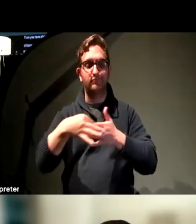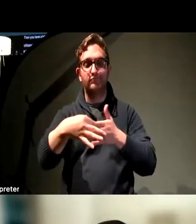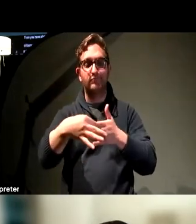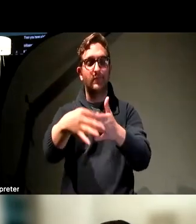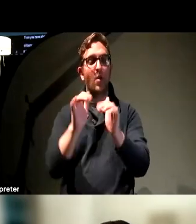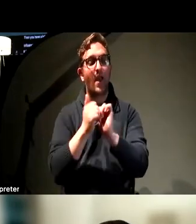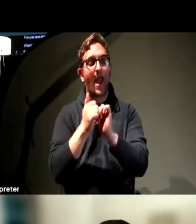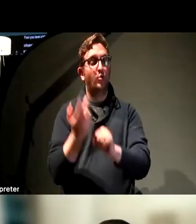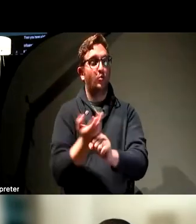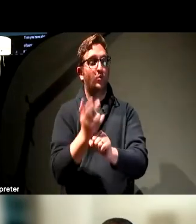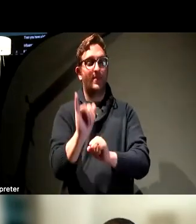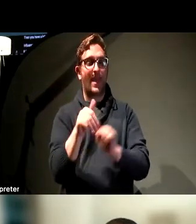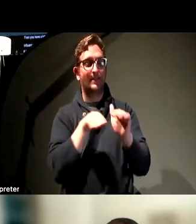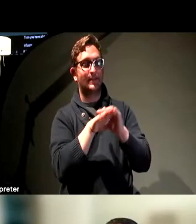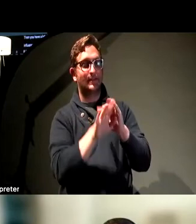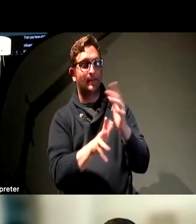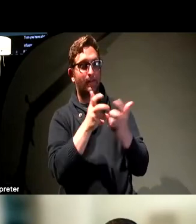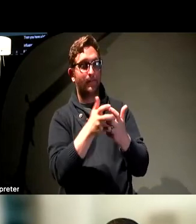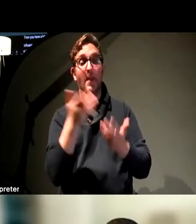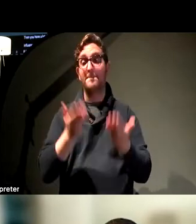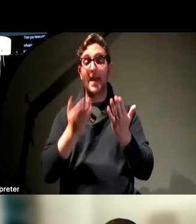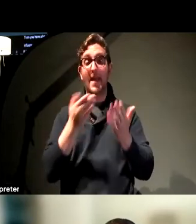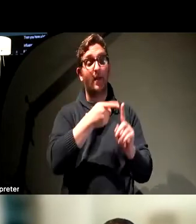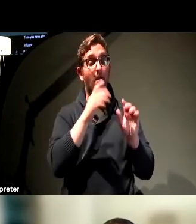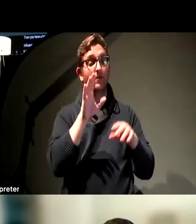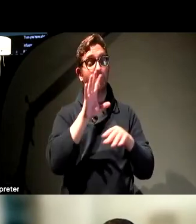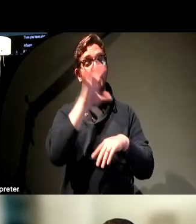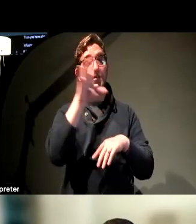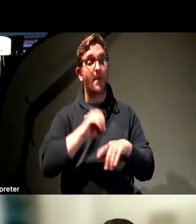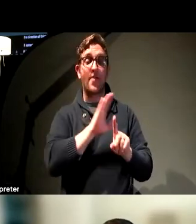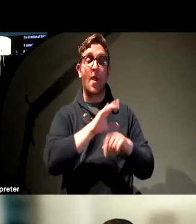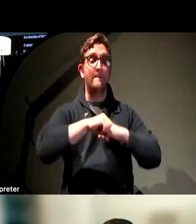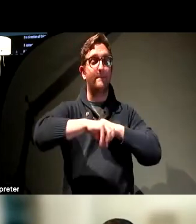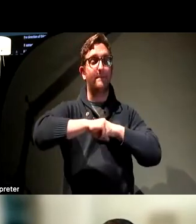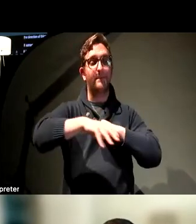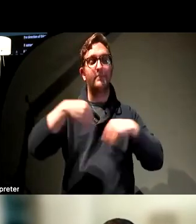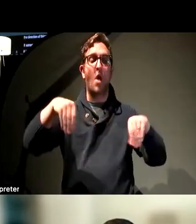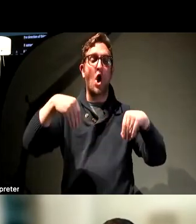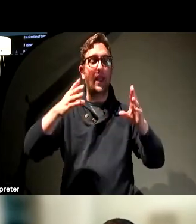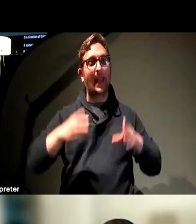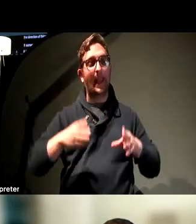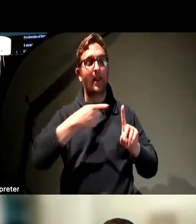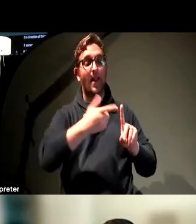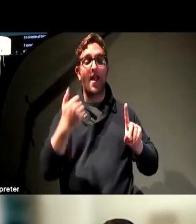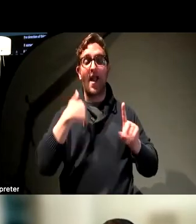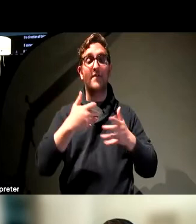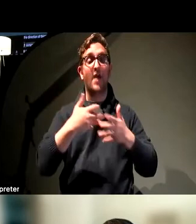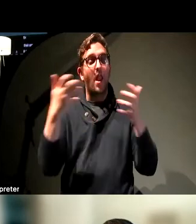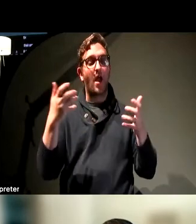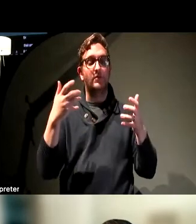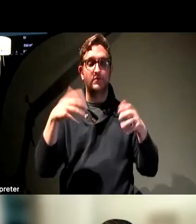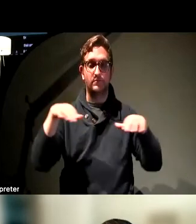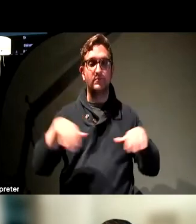If someone is in their marketing shop for their organization. Well, marketing has a lot to do with brand colors and how those